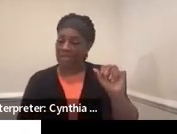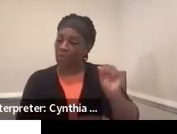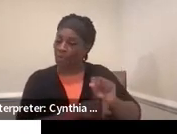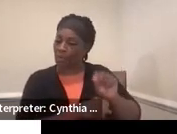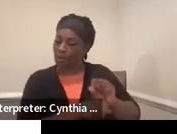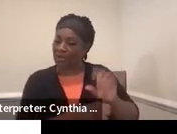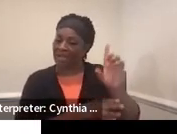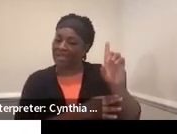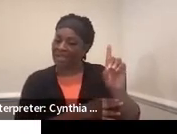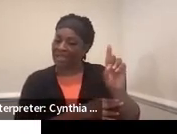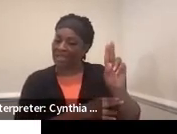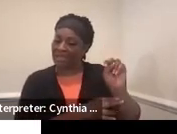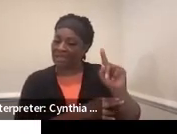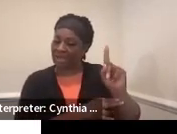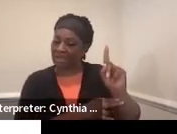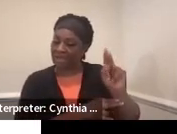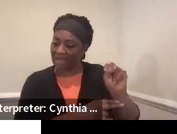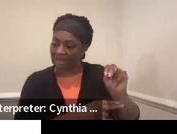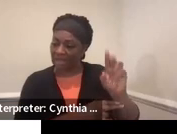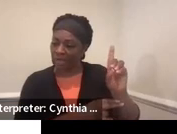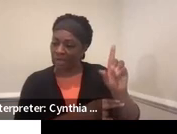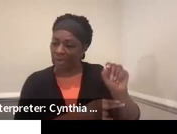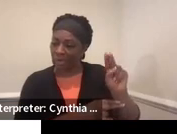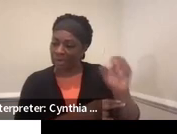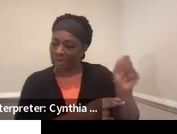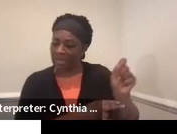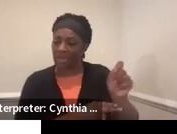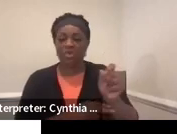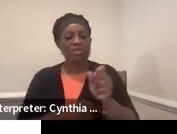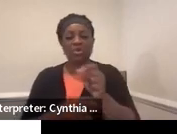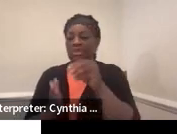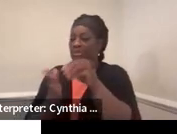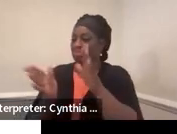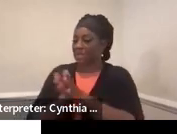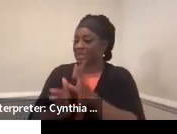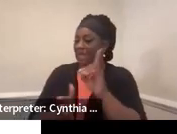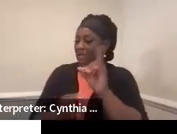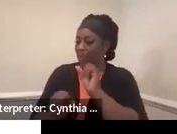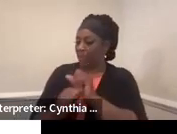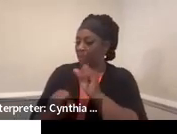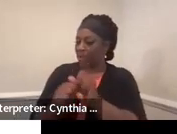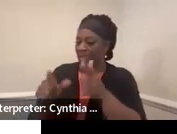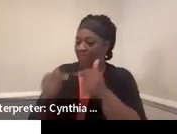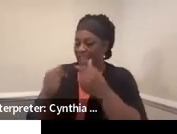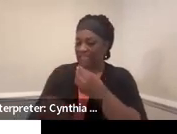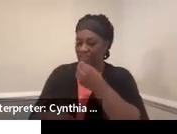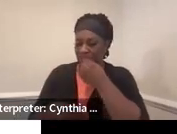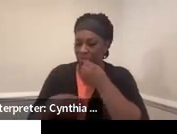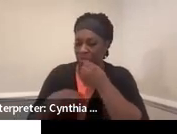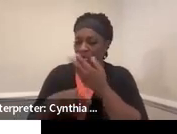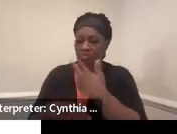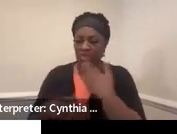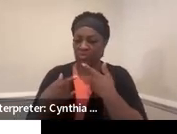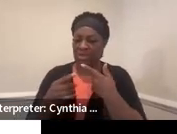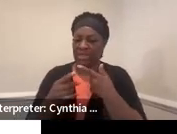job at Dunkin', it would be Dan will get a job at a fast food restaurant. So again, generically specific.